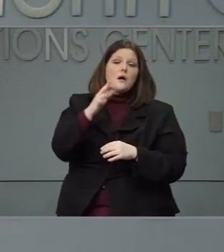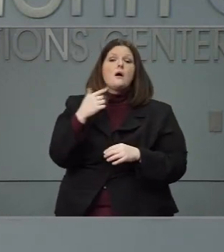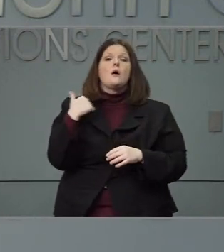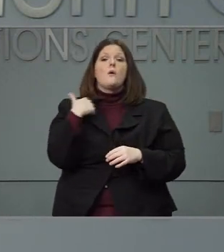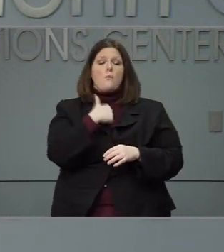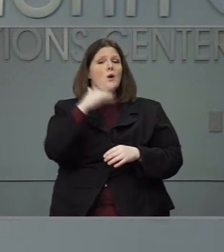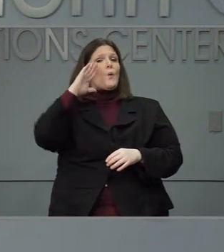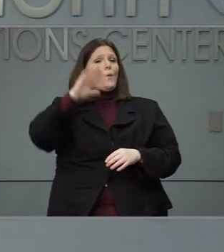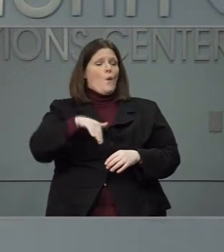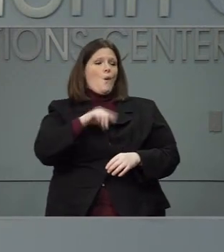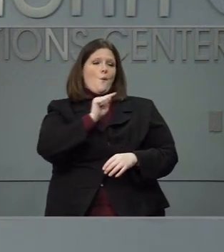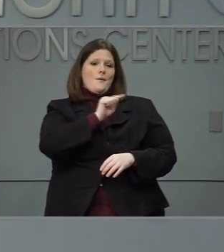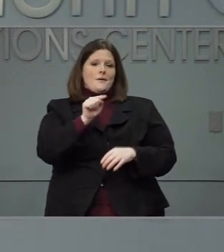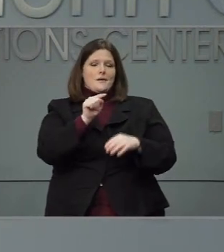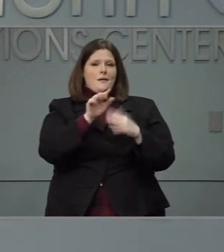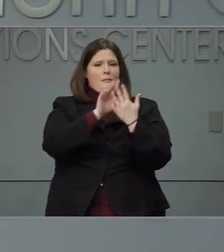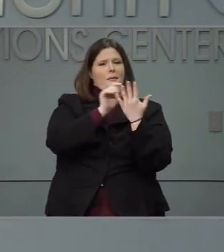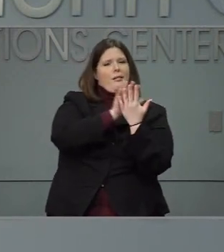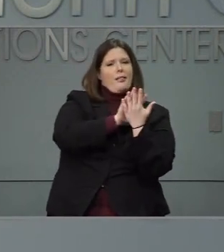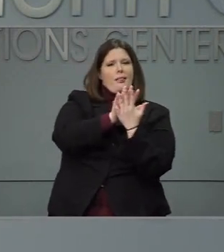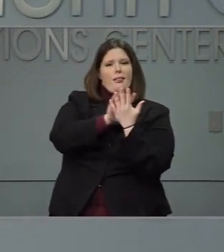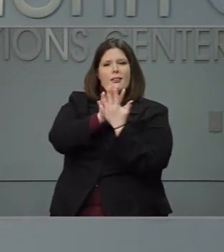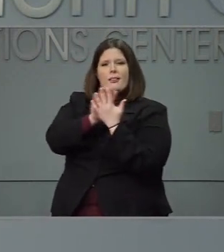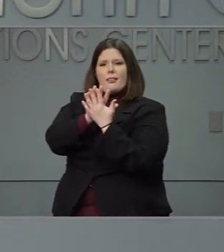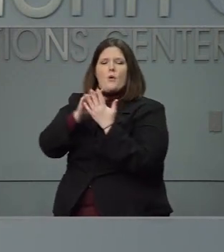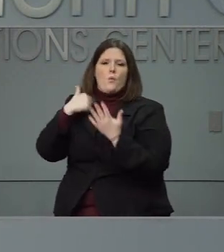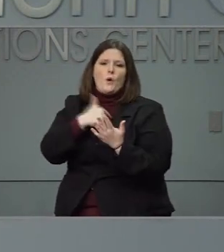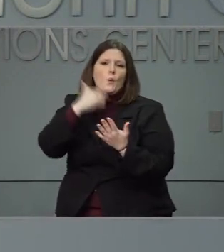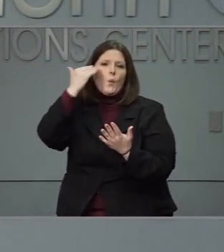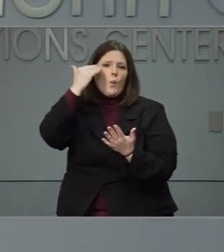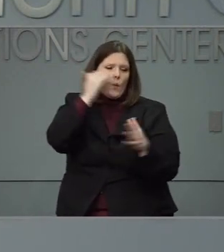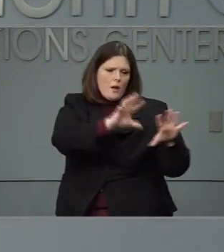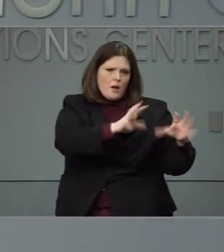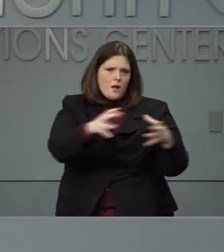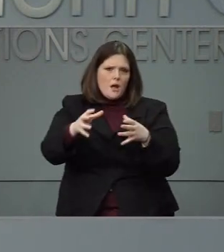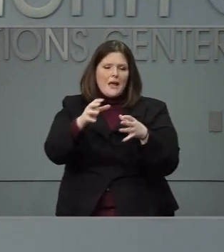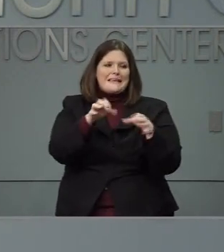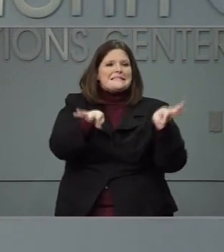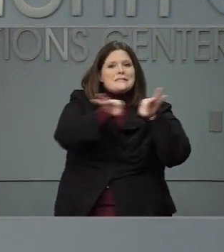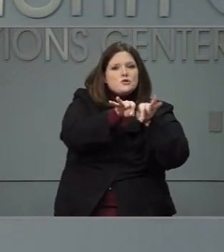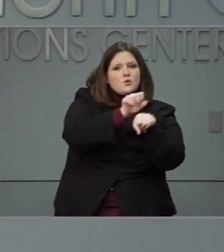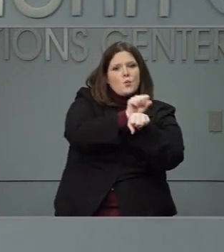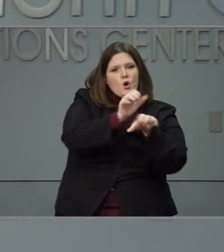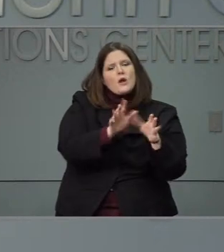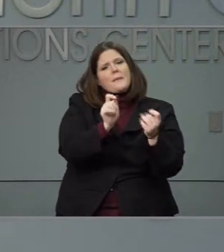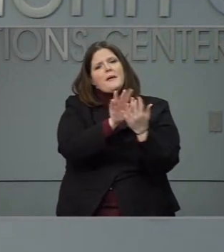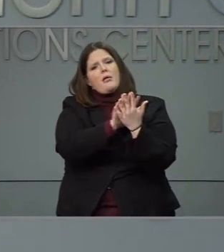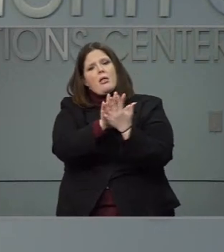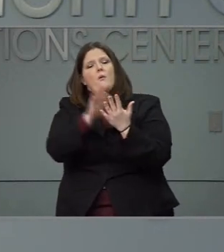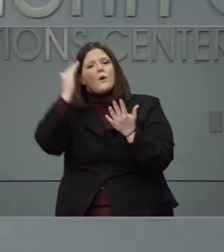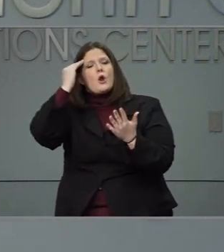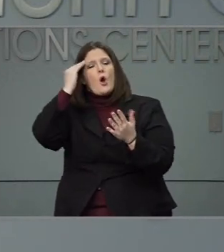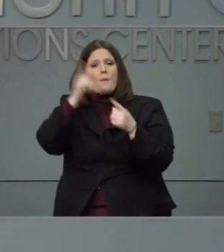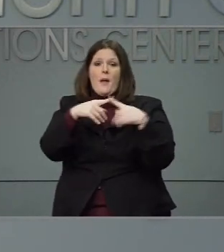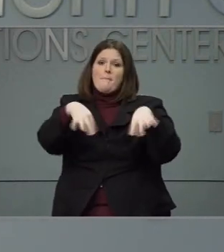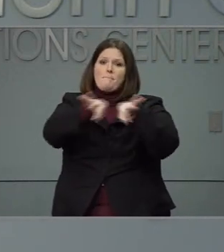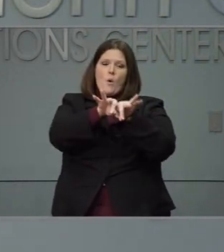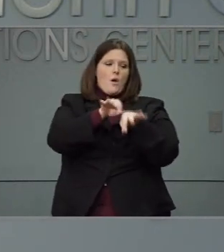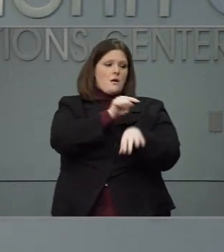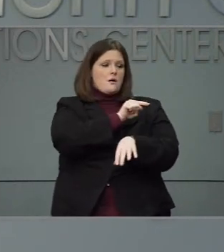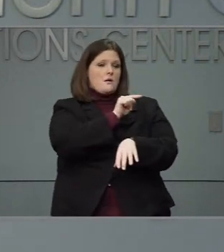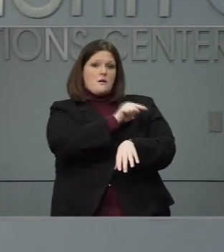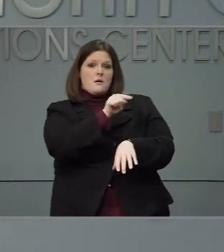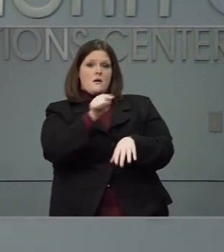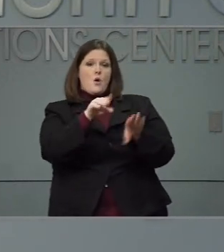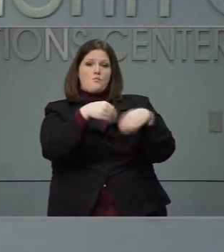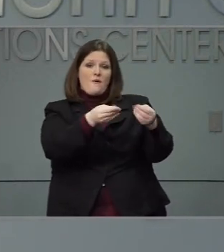describing all of these categories, but we think it's very important that providers and people who are administering this vaccine